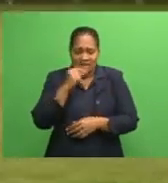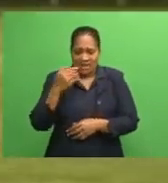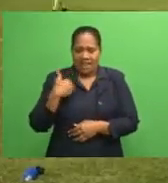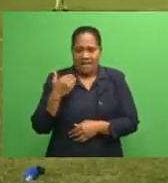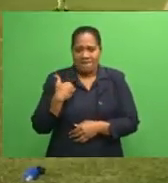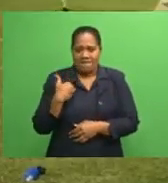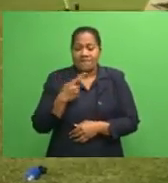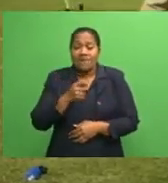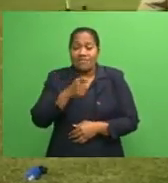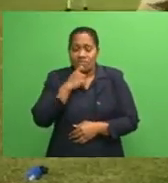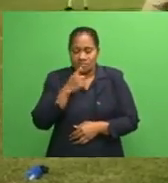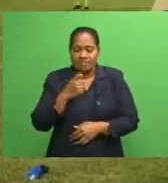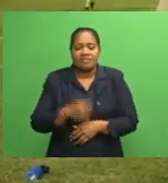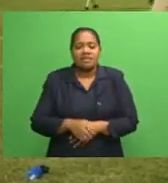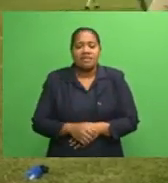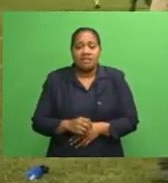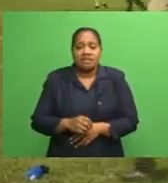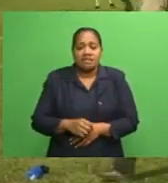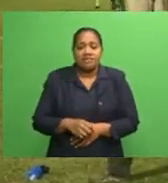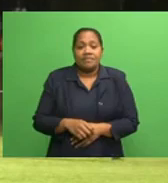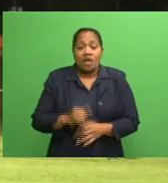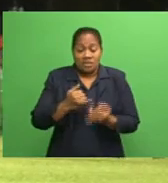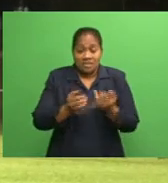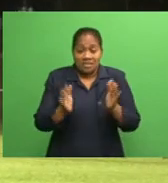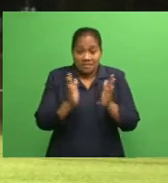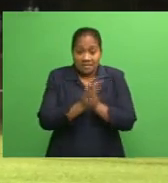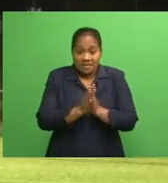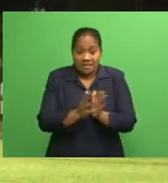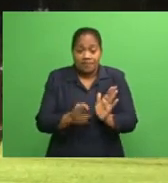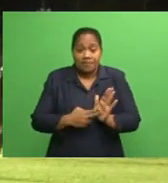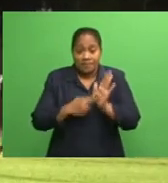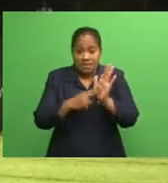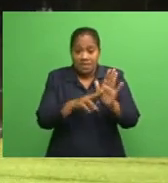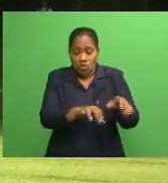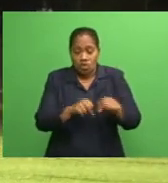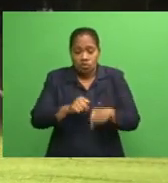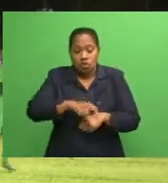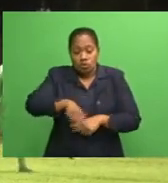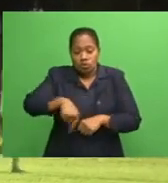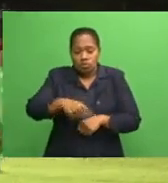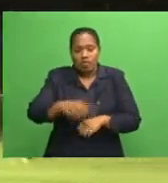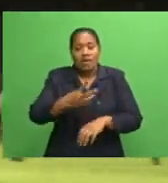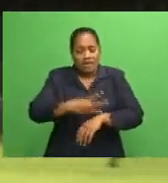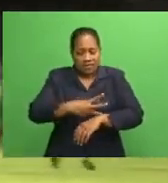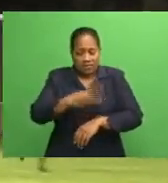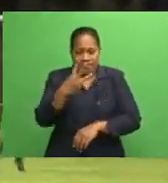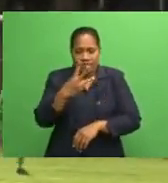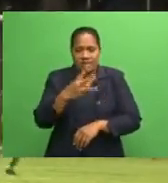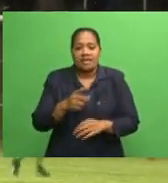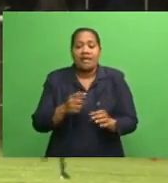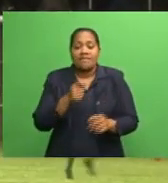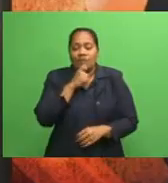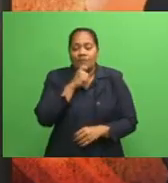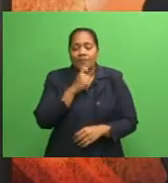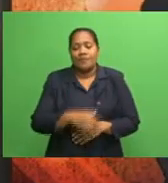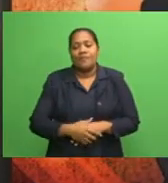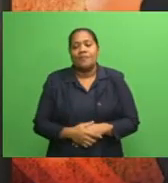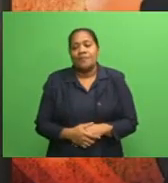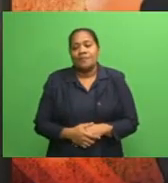FM on Sunday, Nandi host Suva at 3 p.m. Philippa Naikaso, FBC Sports.